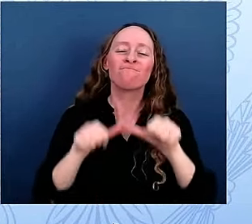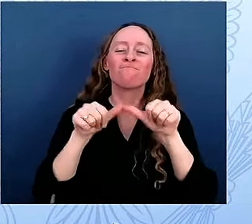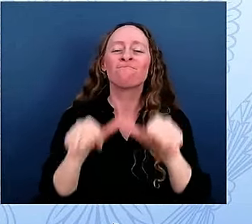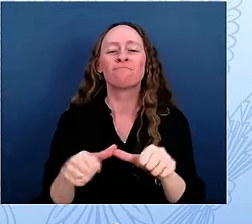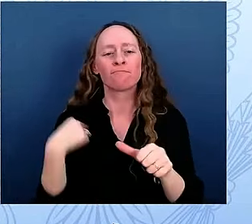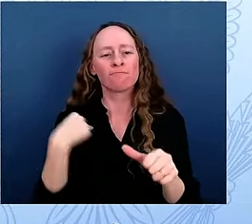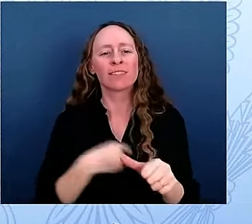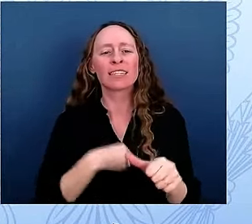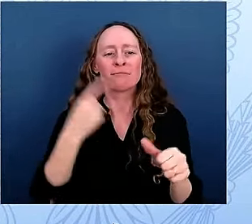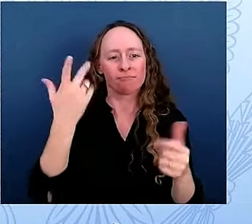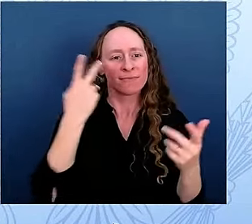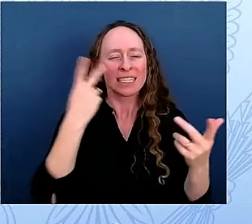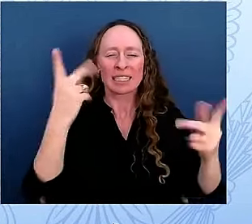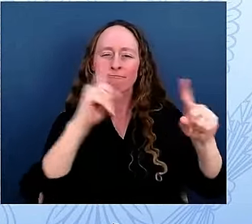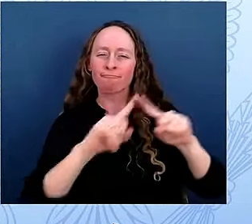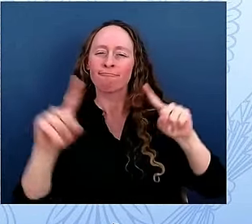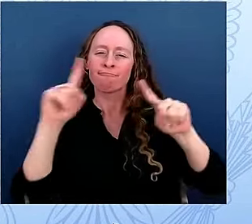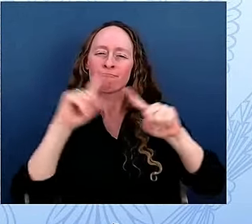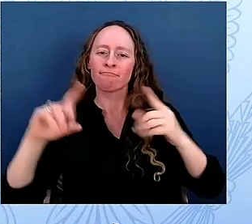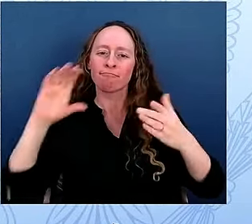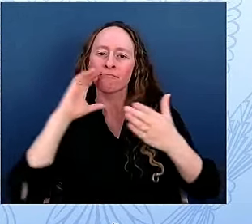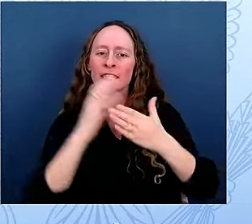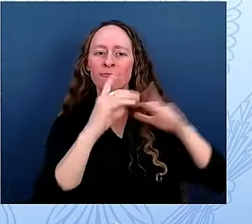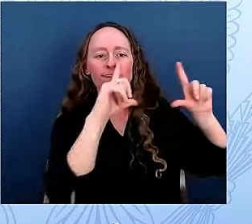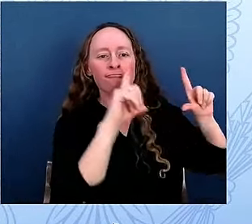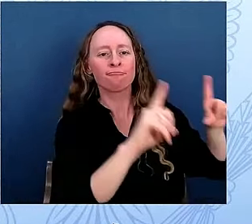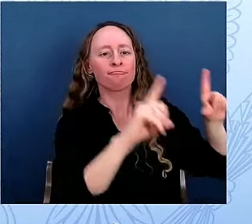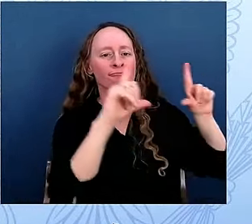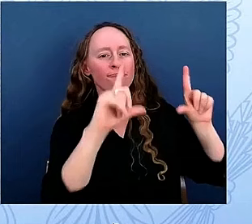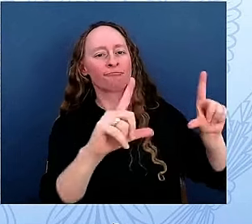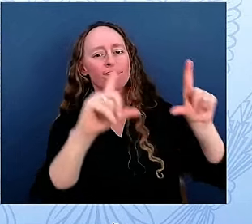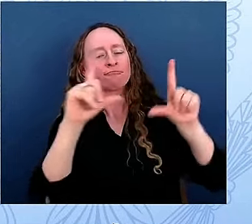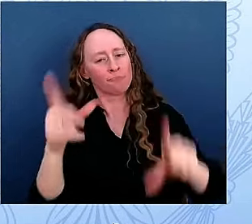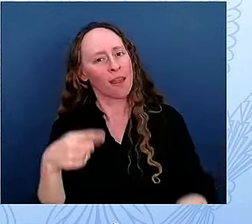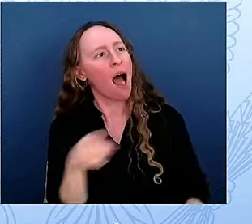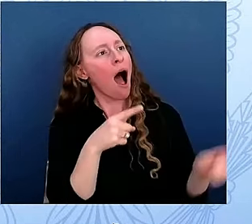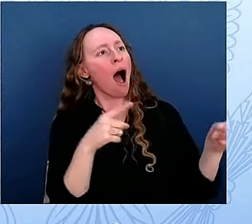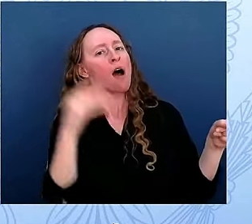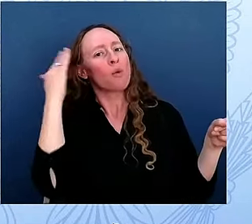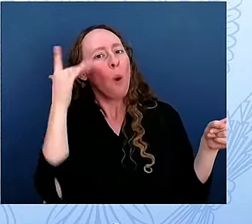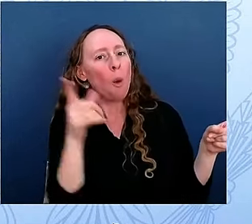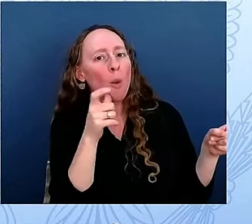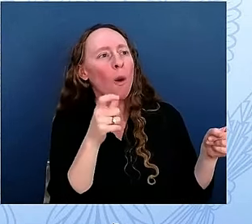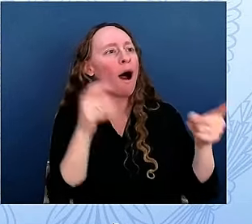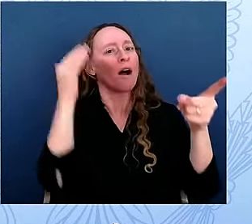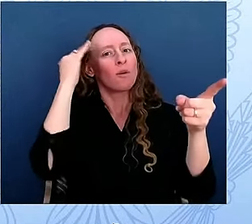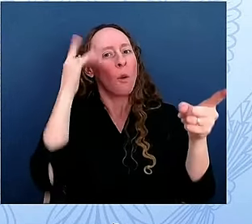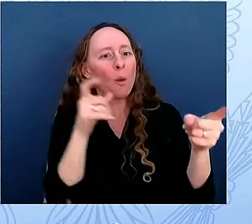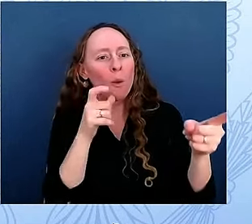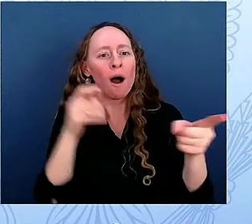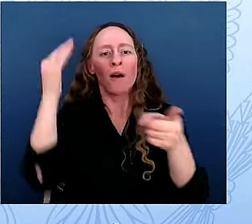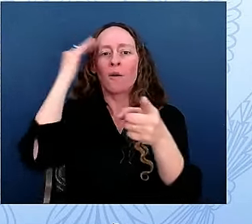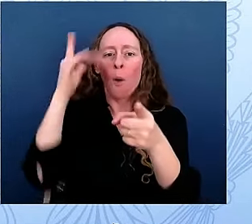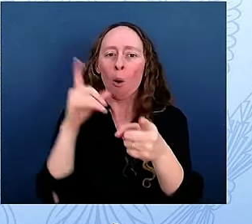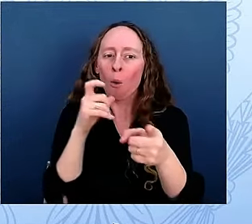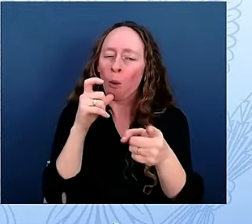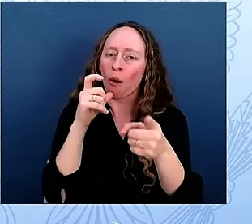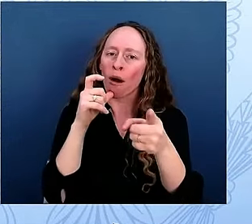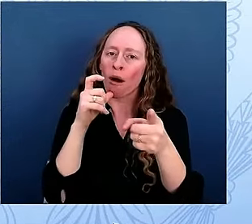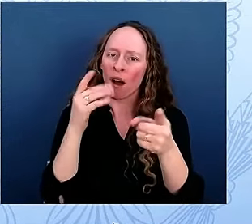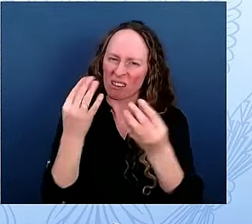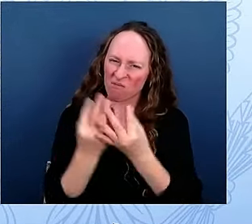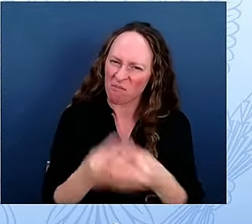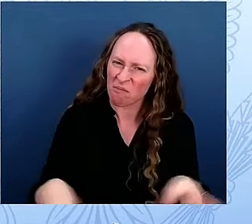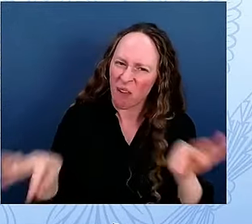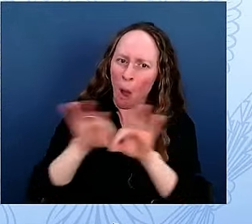And I know these photos and images of people and important objects here will lead many students, like the ones who are here today, and their